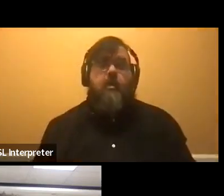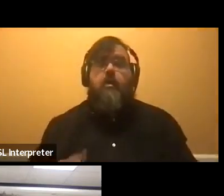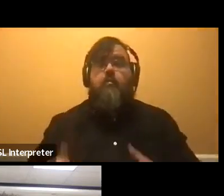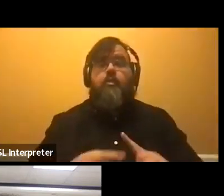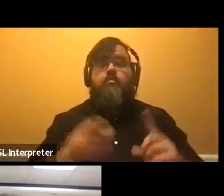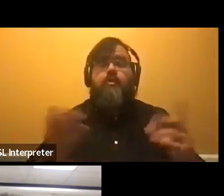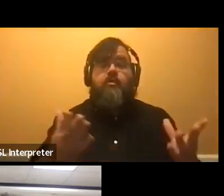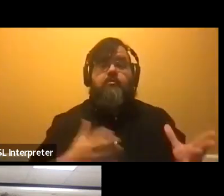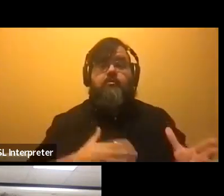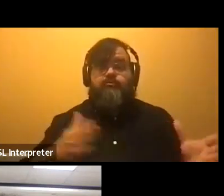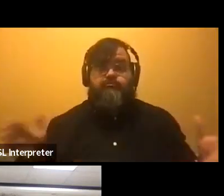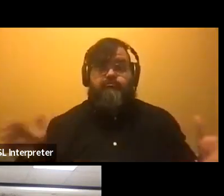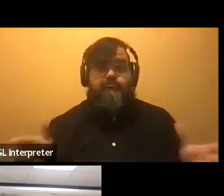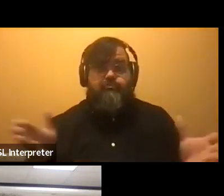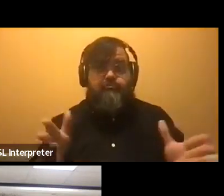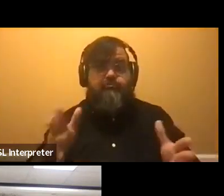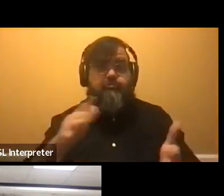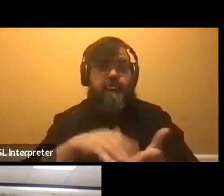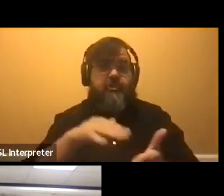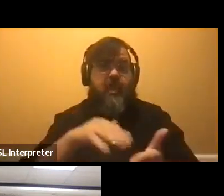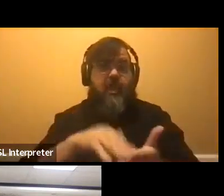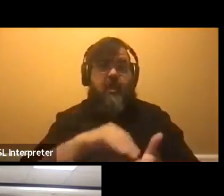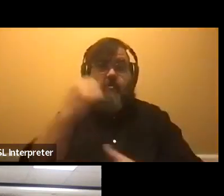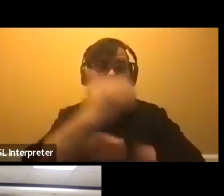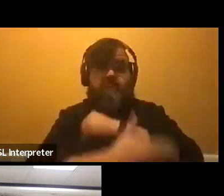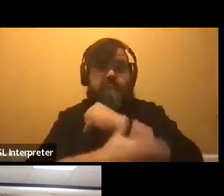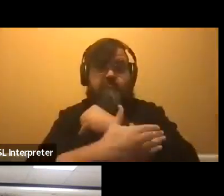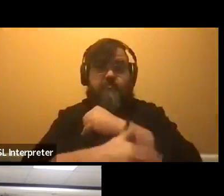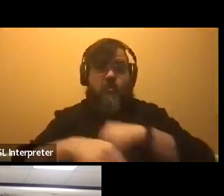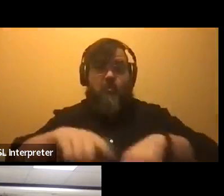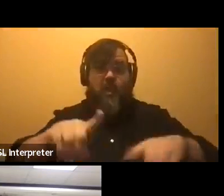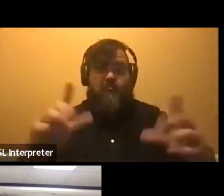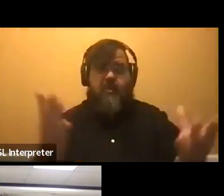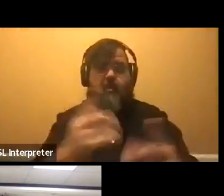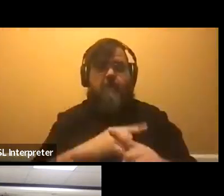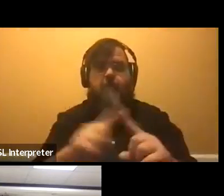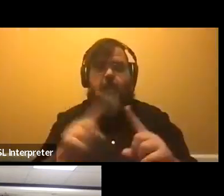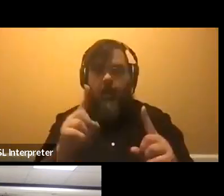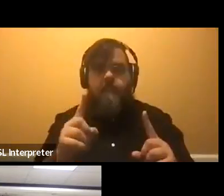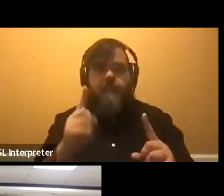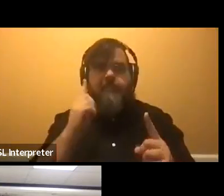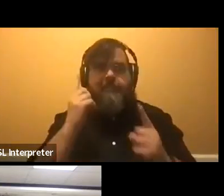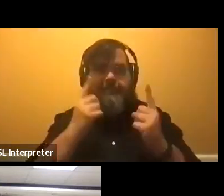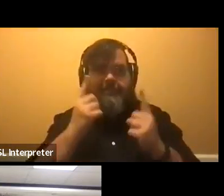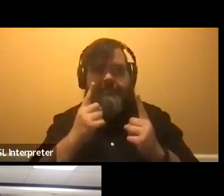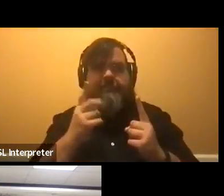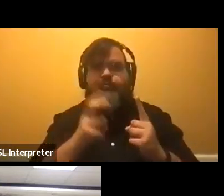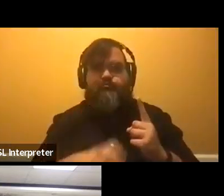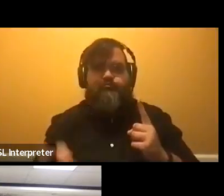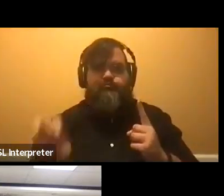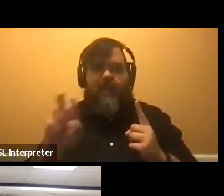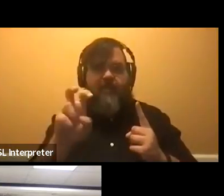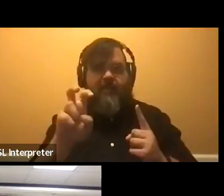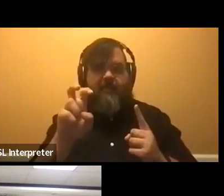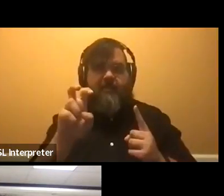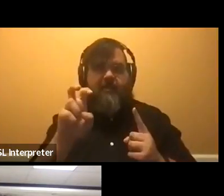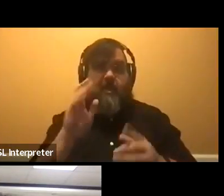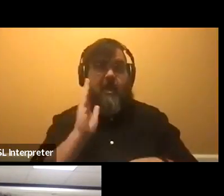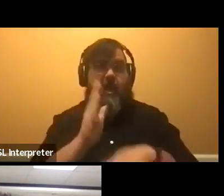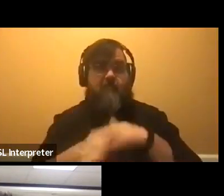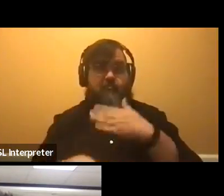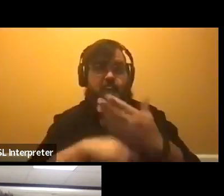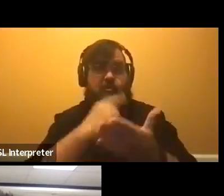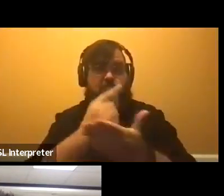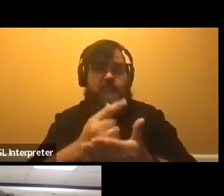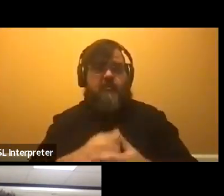while you're here, but, um, lots of opportunities, um, to take advantage of if you're thinking of, of traveling, you know, as a post-grad, um,